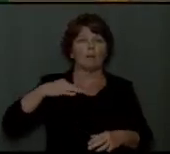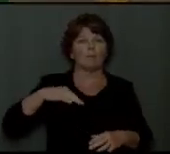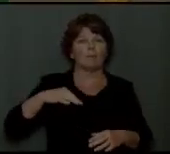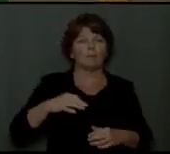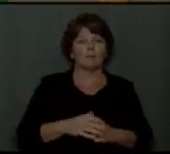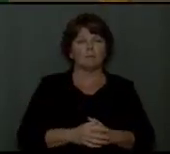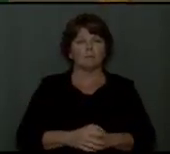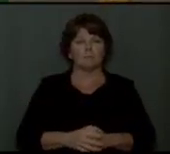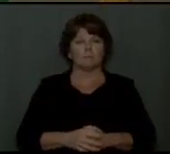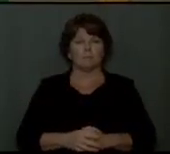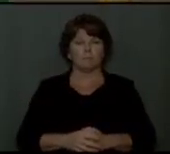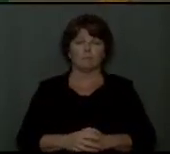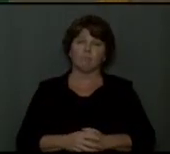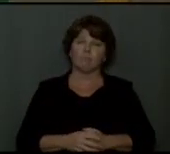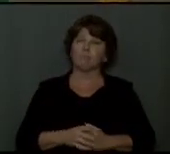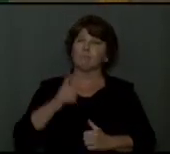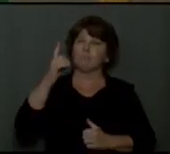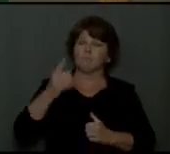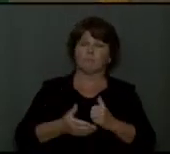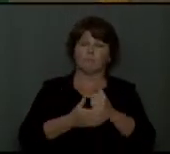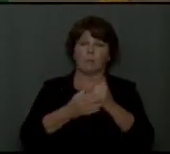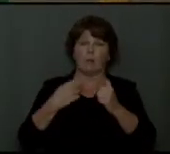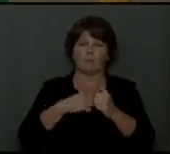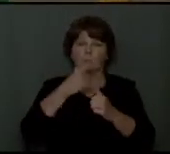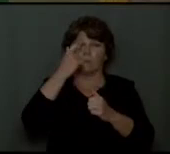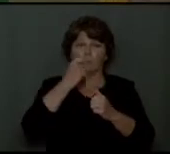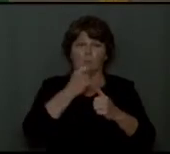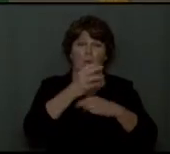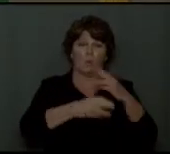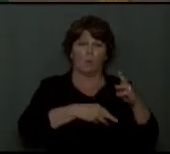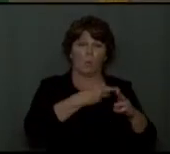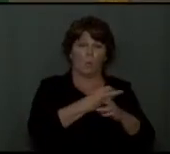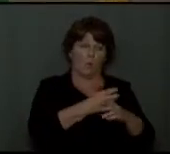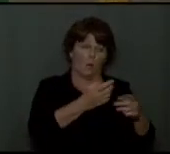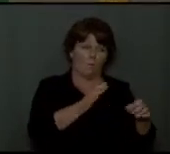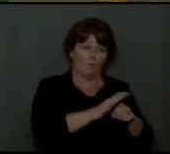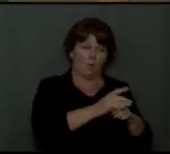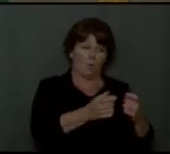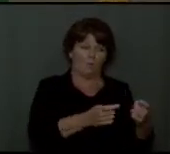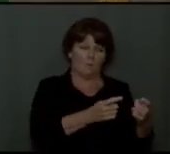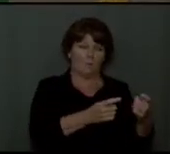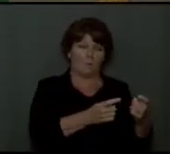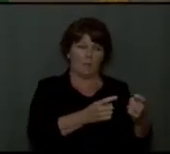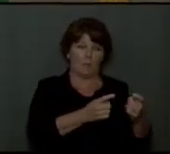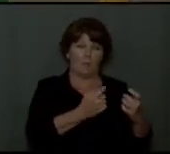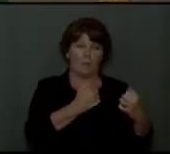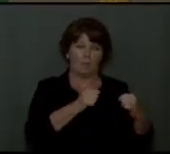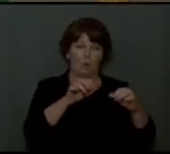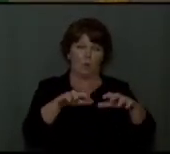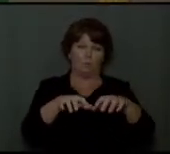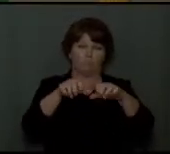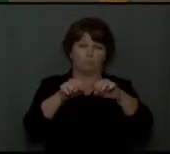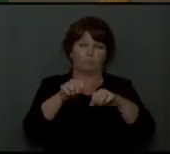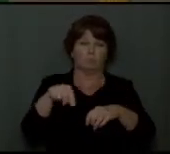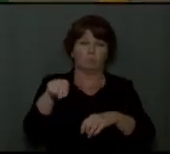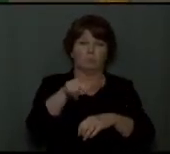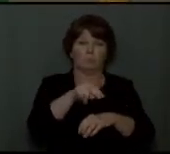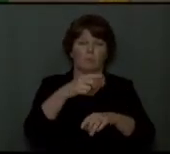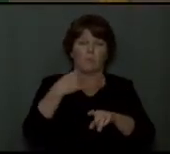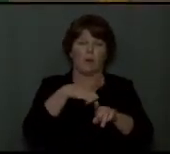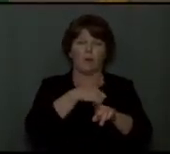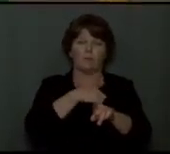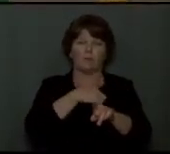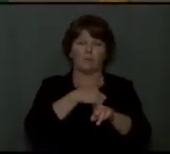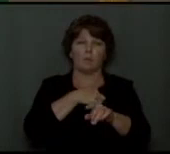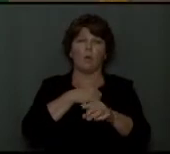To help us out, because He knows the sinful world is ever pressing in on us, we are given the loving mutual benefits of each